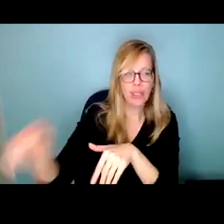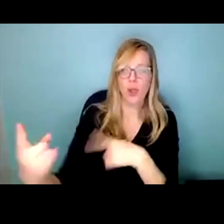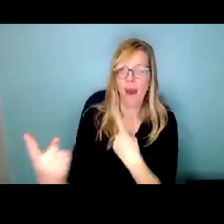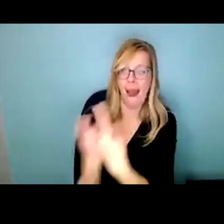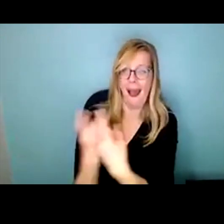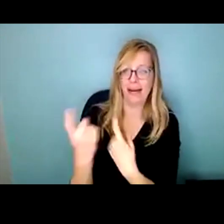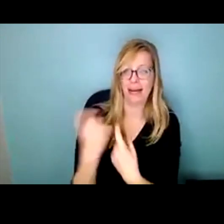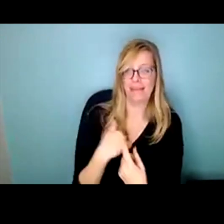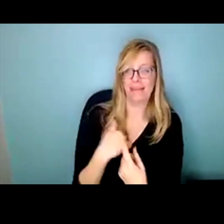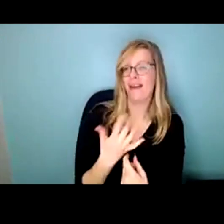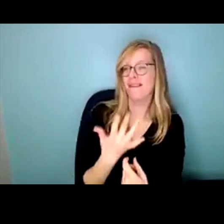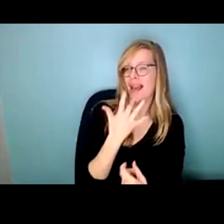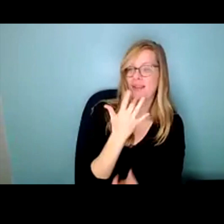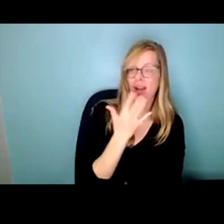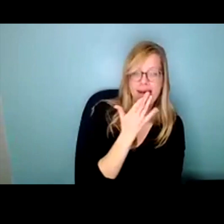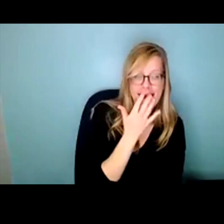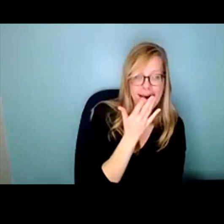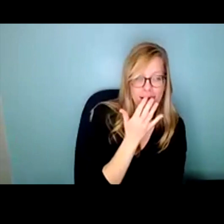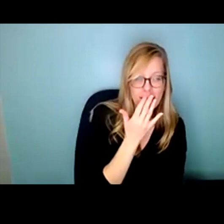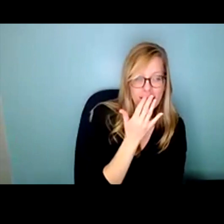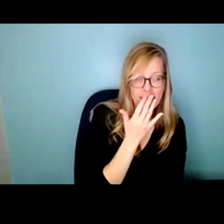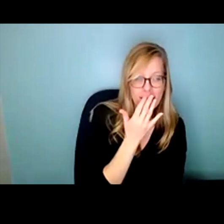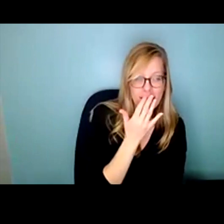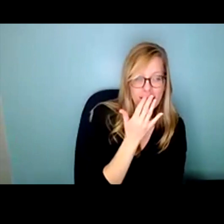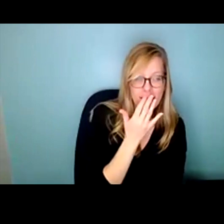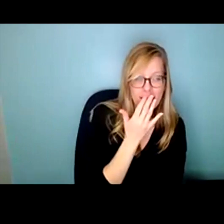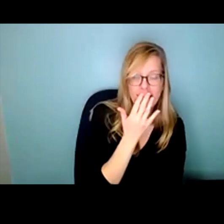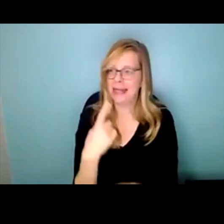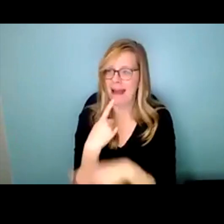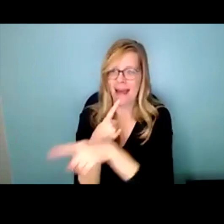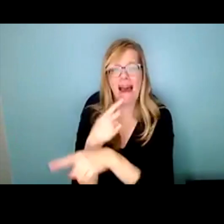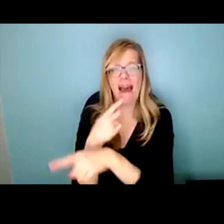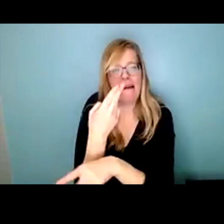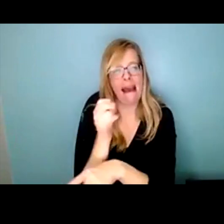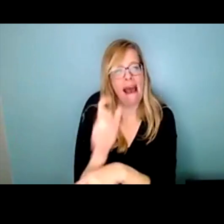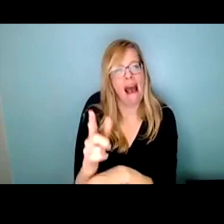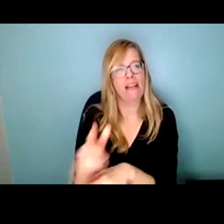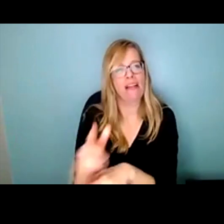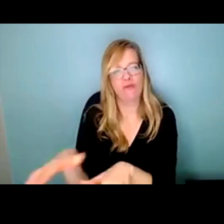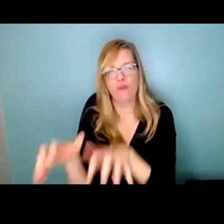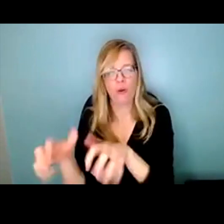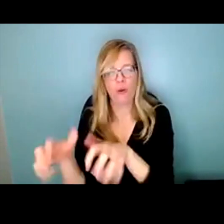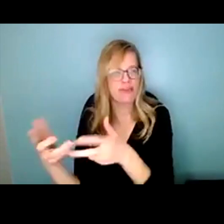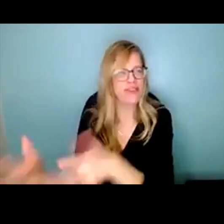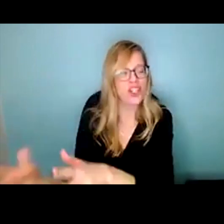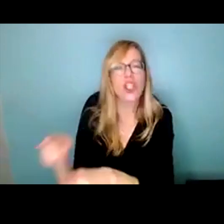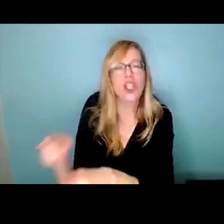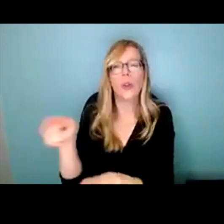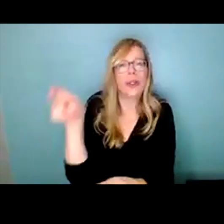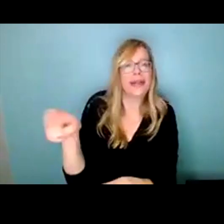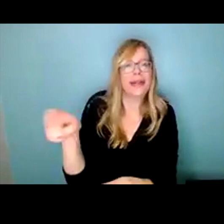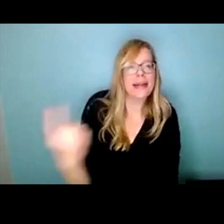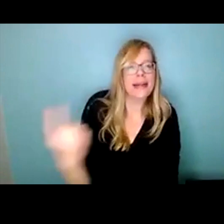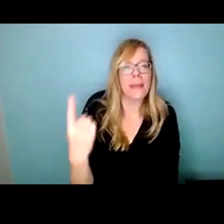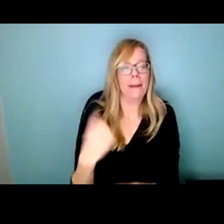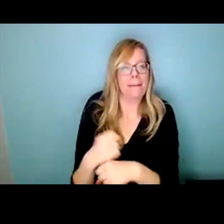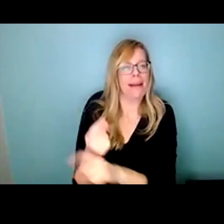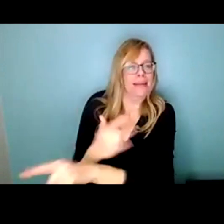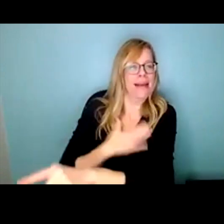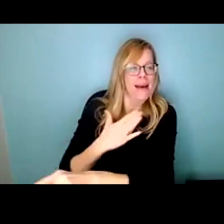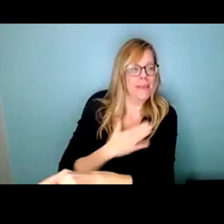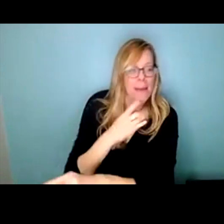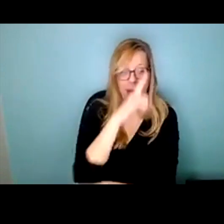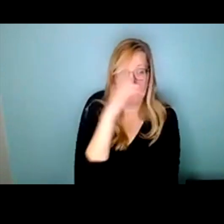favorite color Say that hell is frozen over And you need a little cheer And your